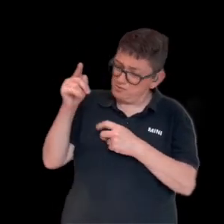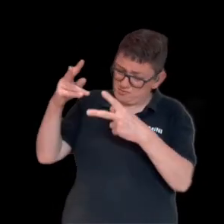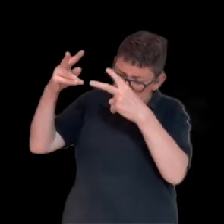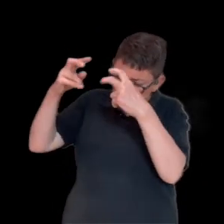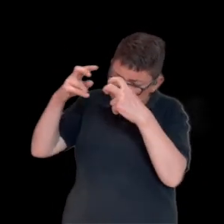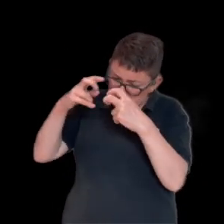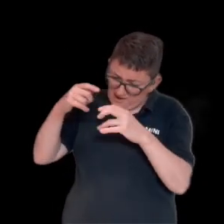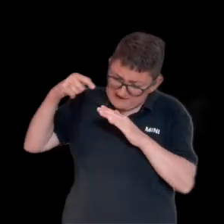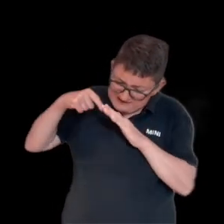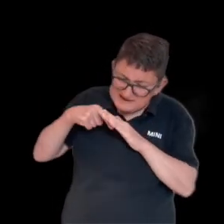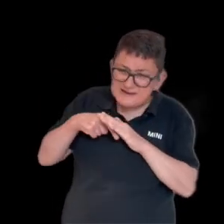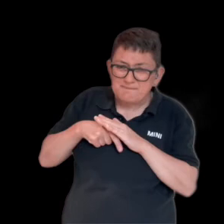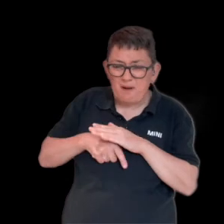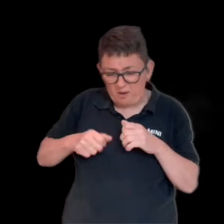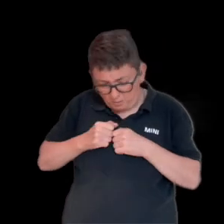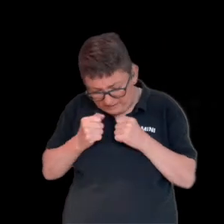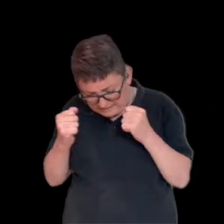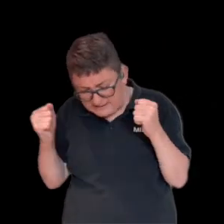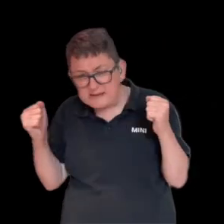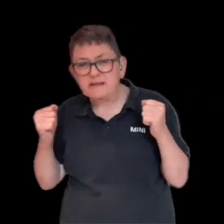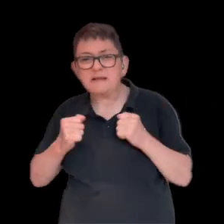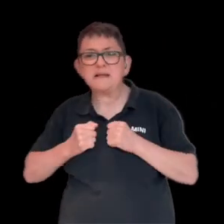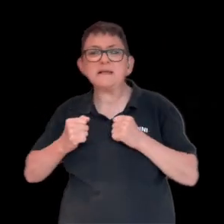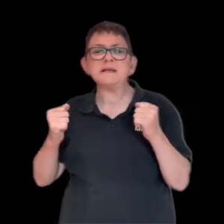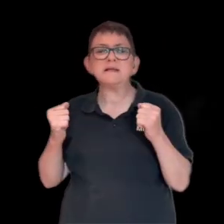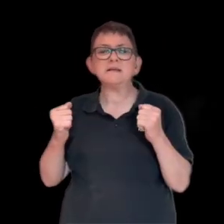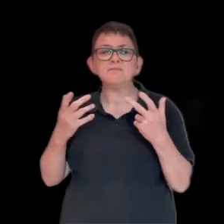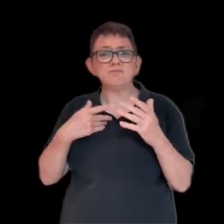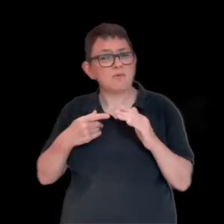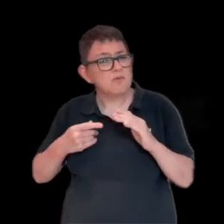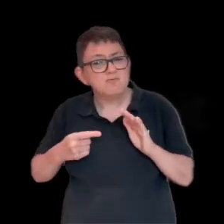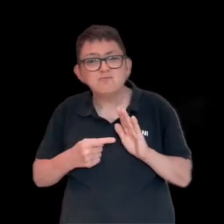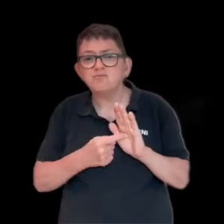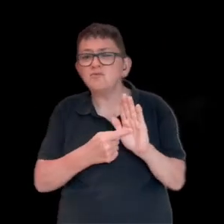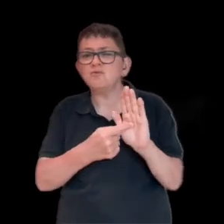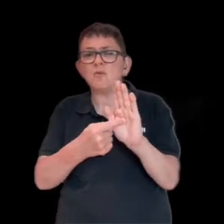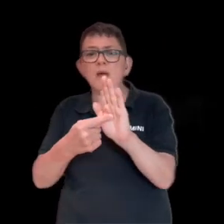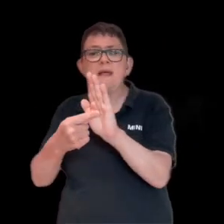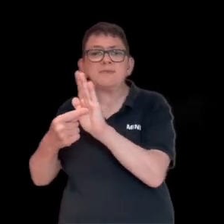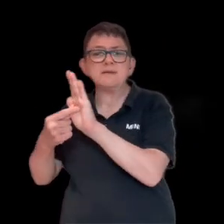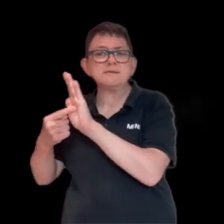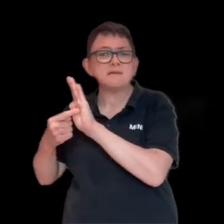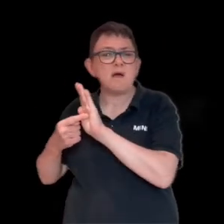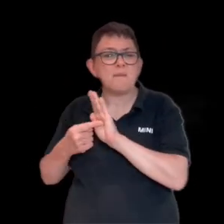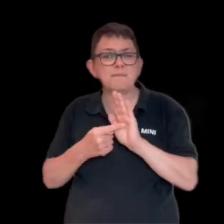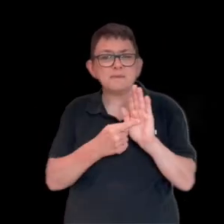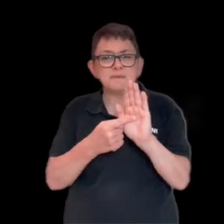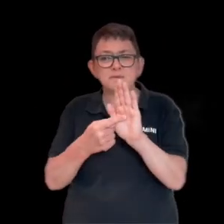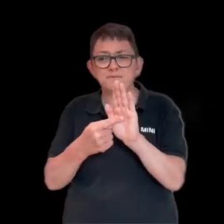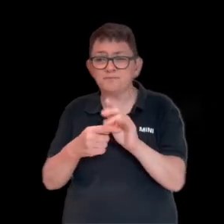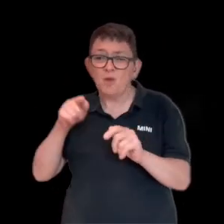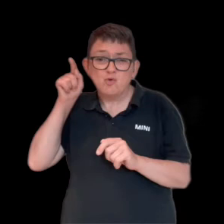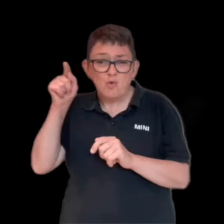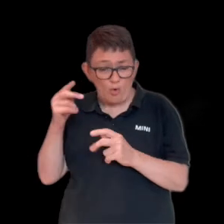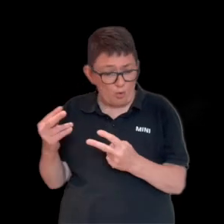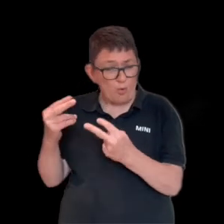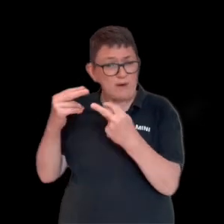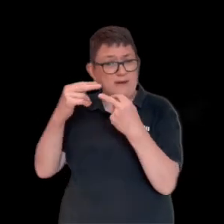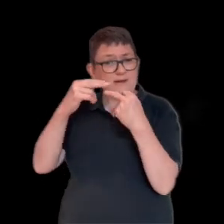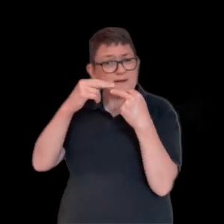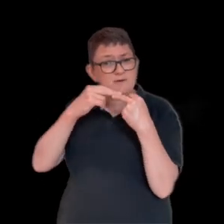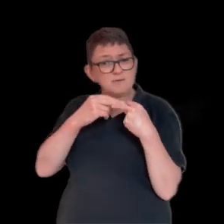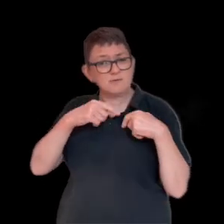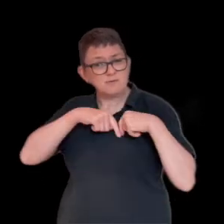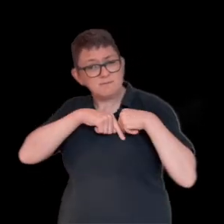You search much deeper within, through the way things appear, you're